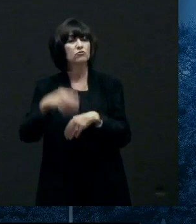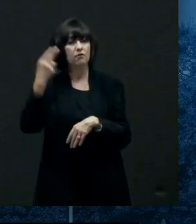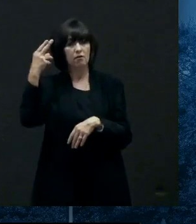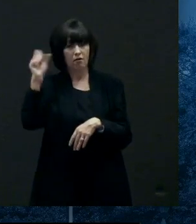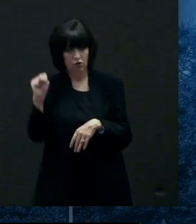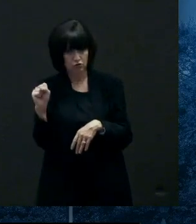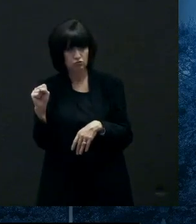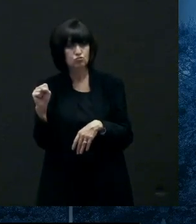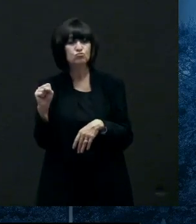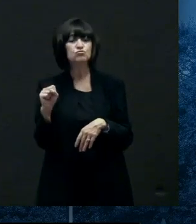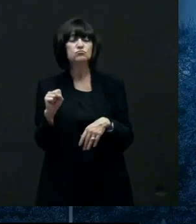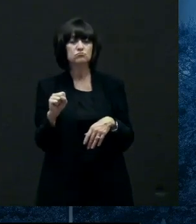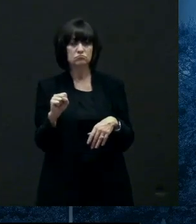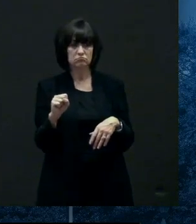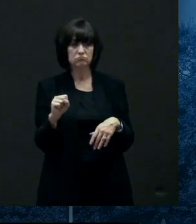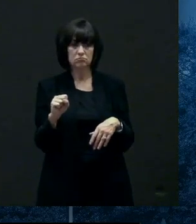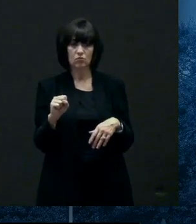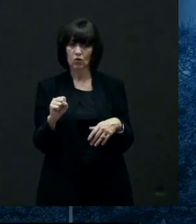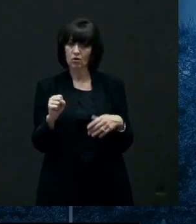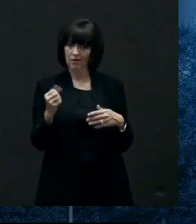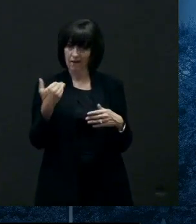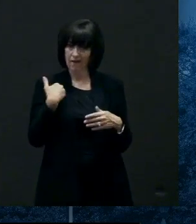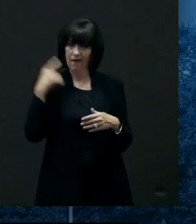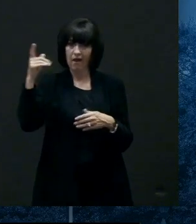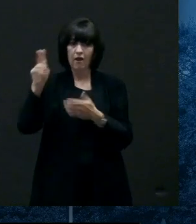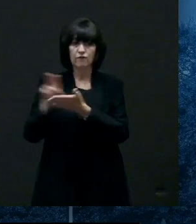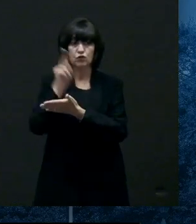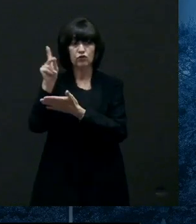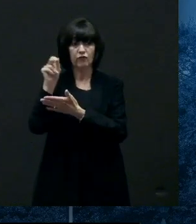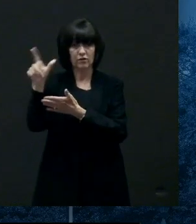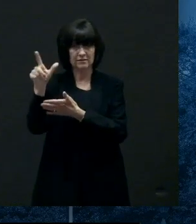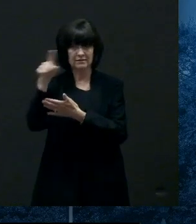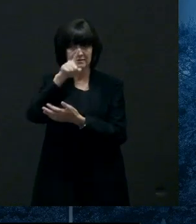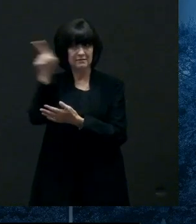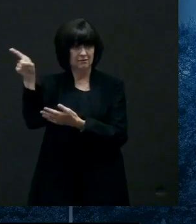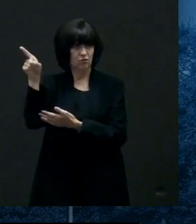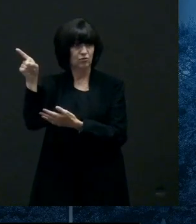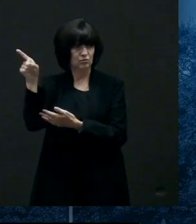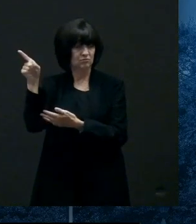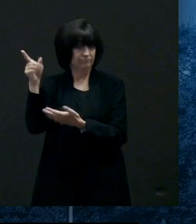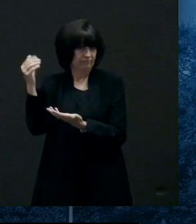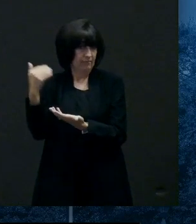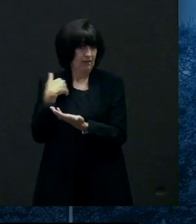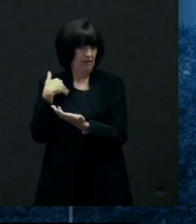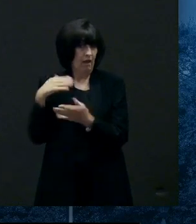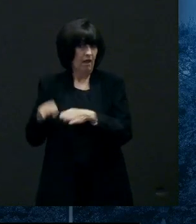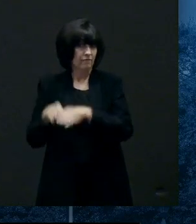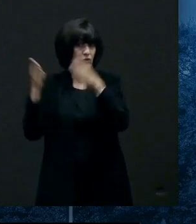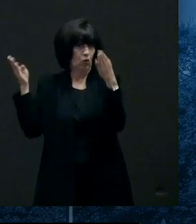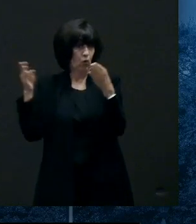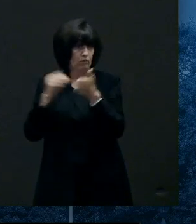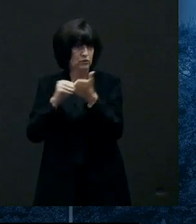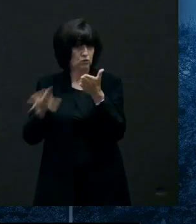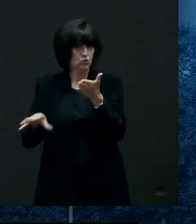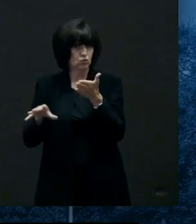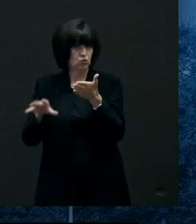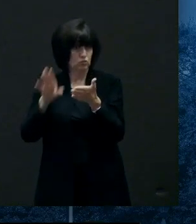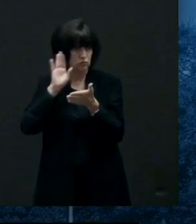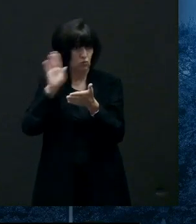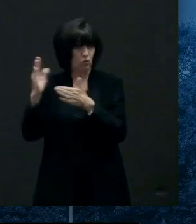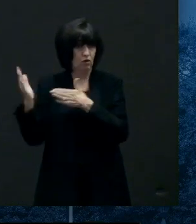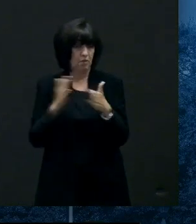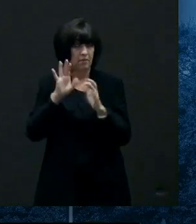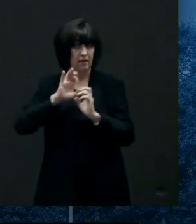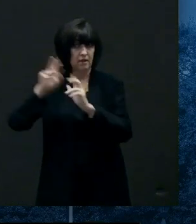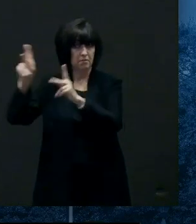we've got employers uh the university of delaware being chief among them are bringing uh uh students and faculty both